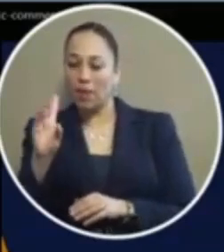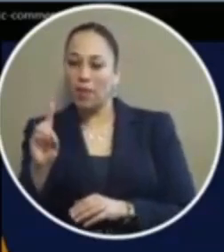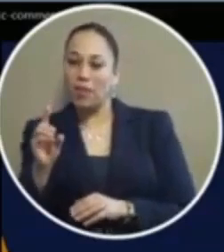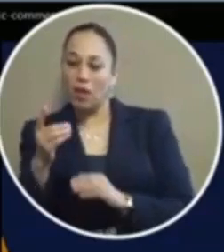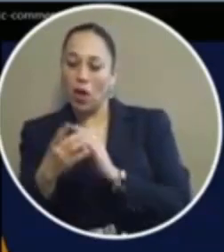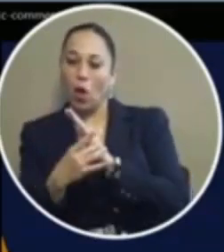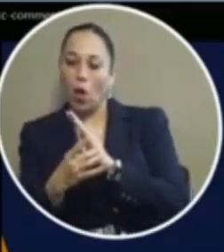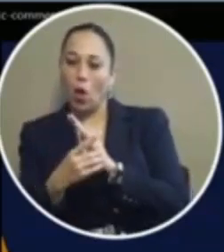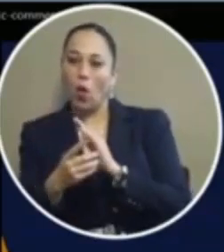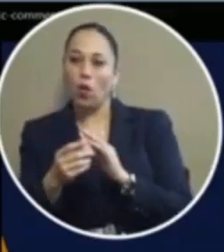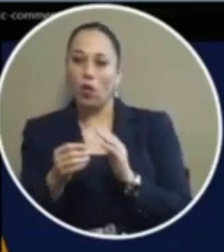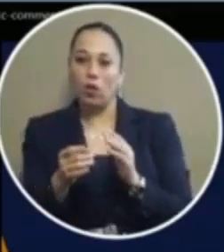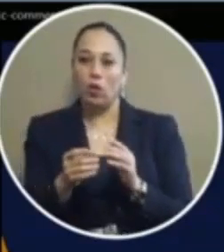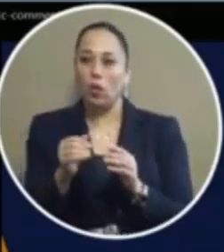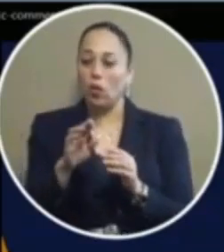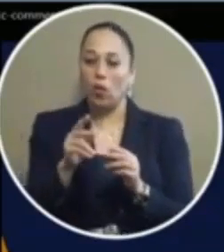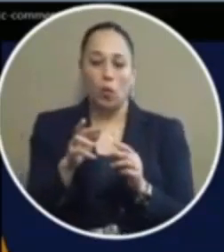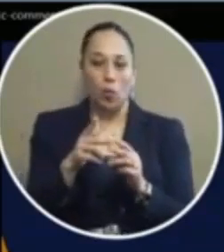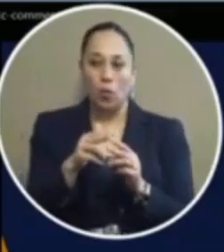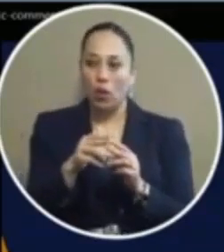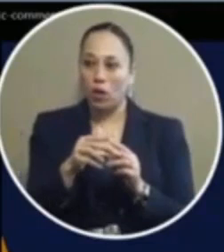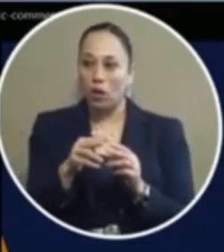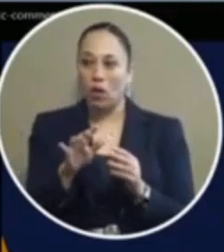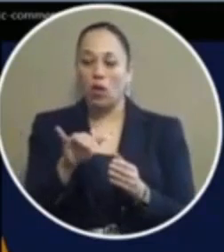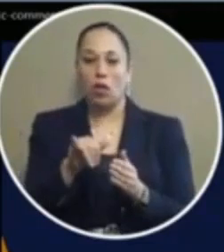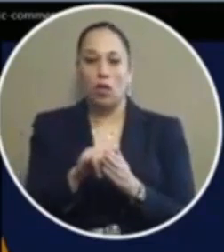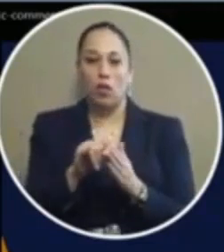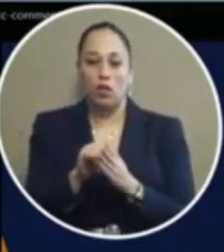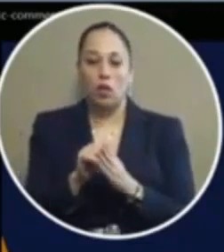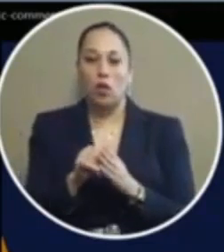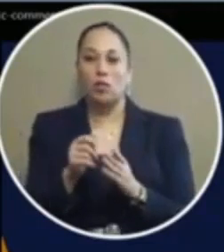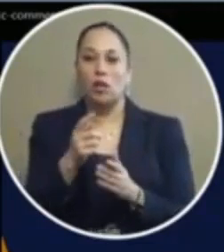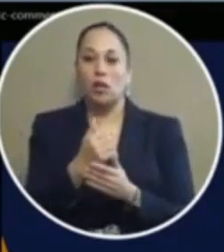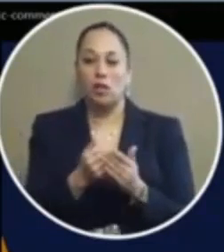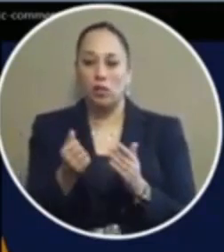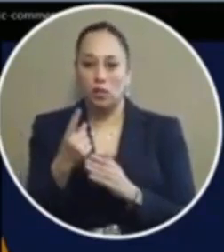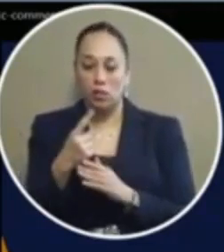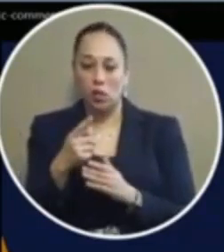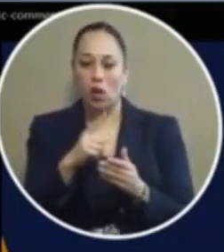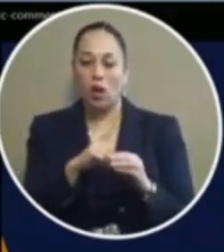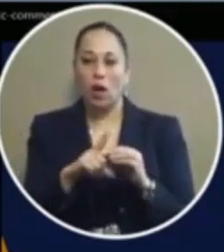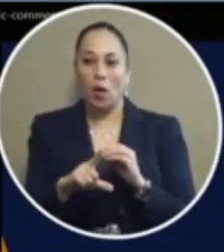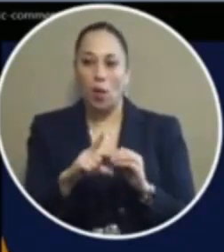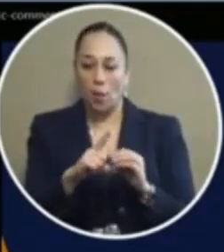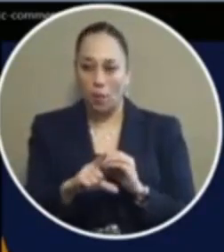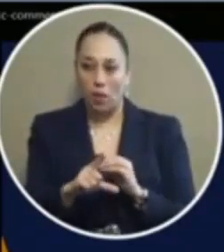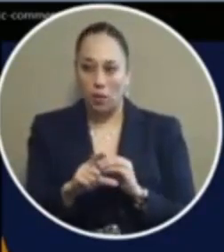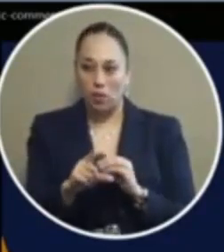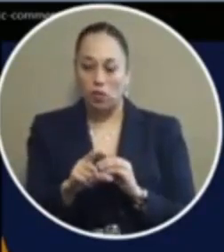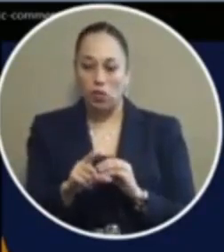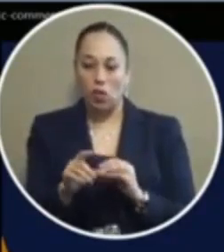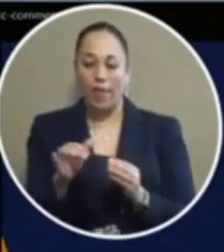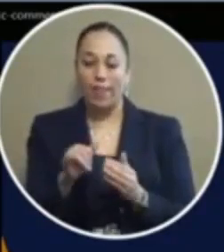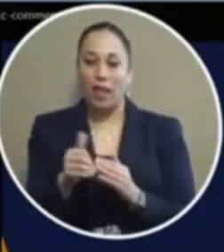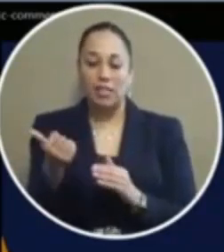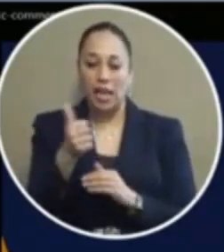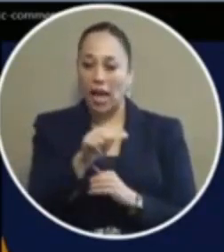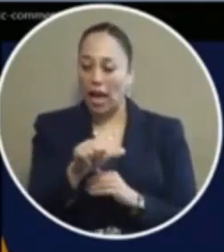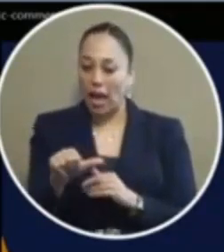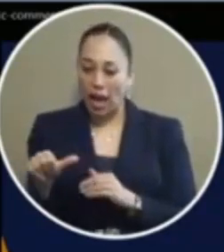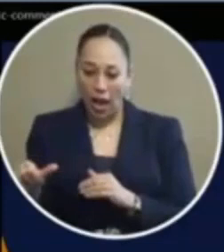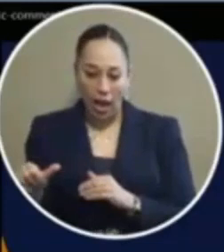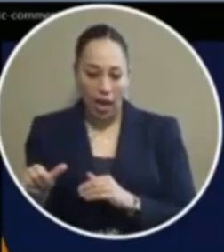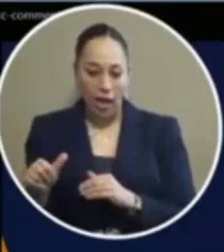pen keep in mind cbd products are sold in every single smoke shop across el paso if any if any